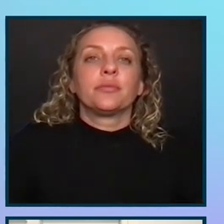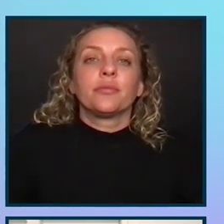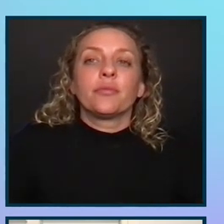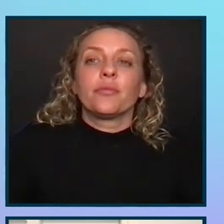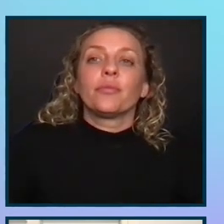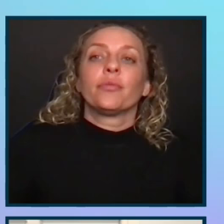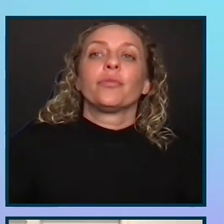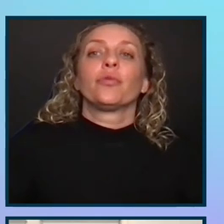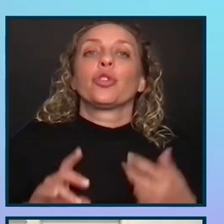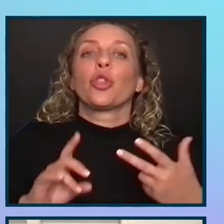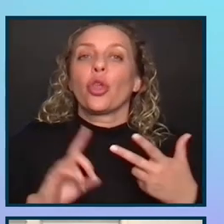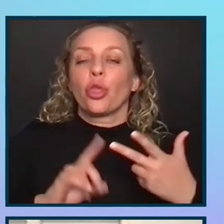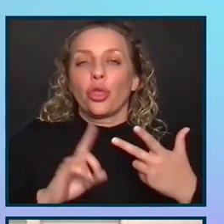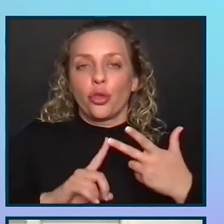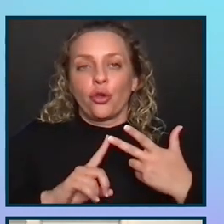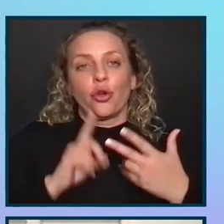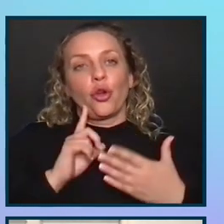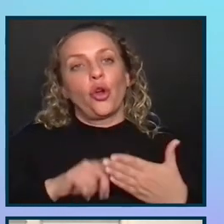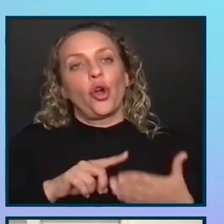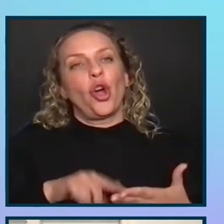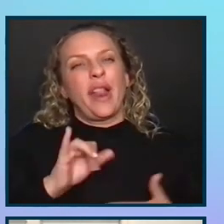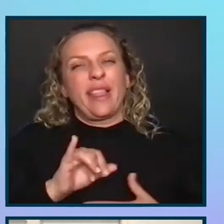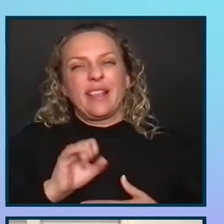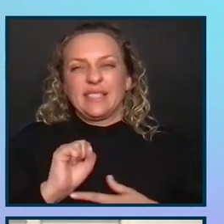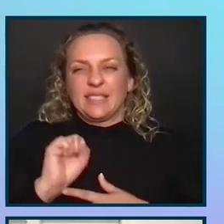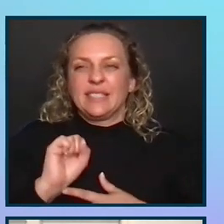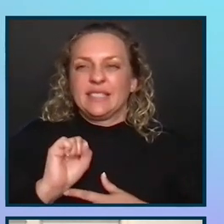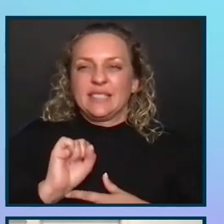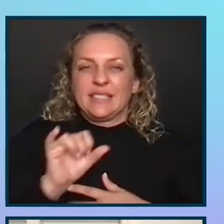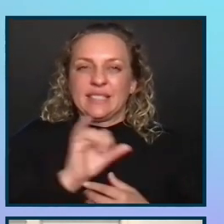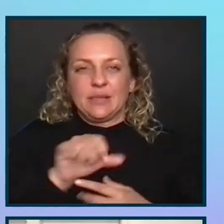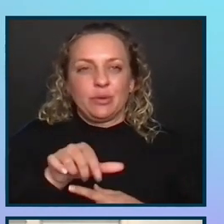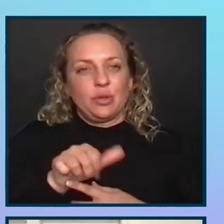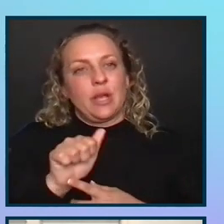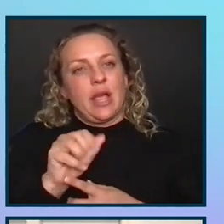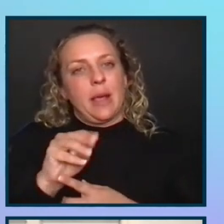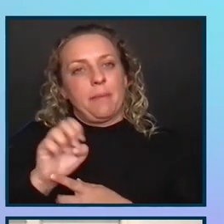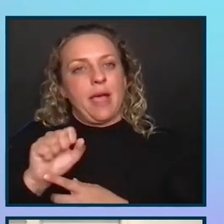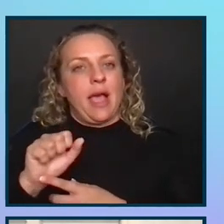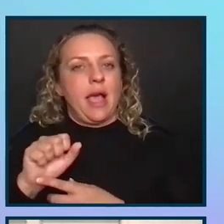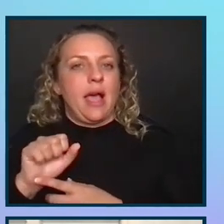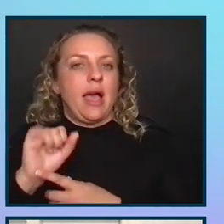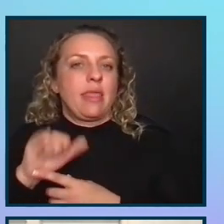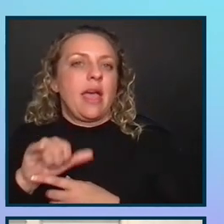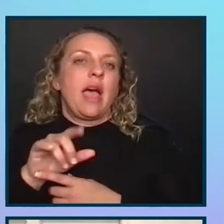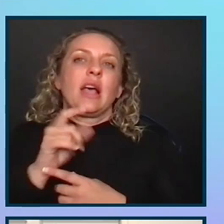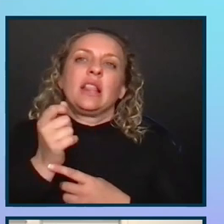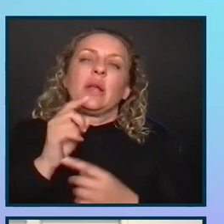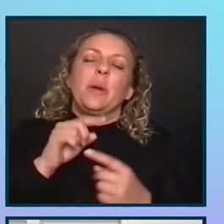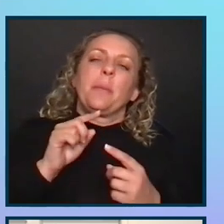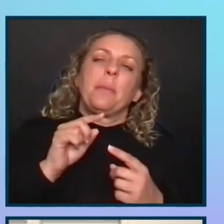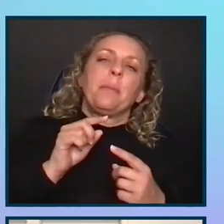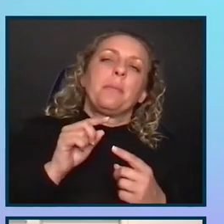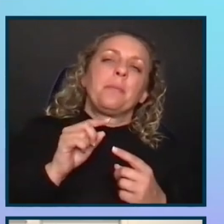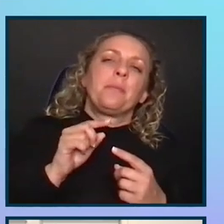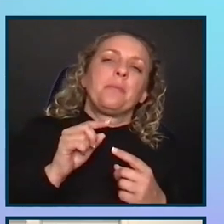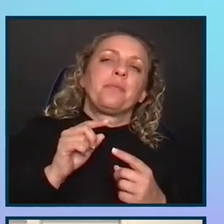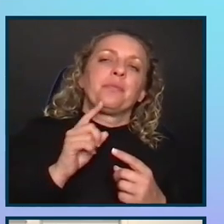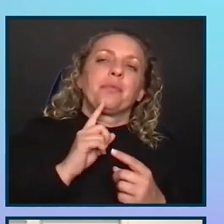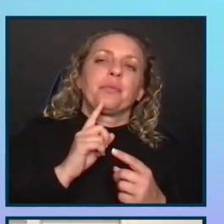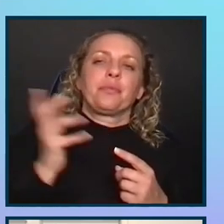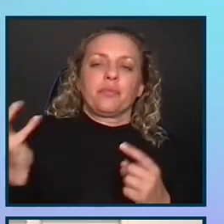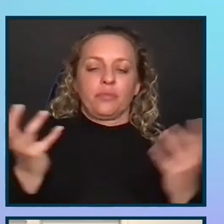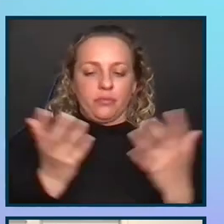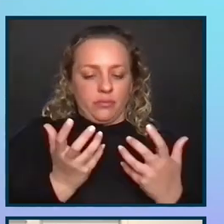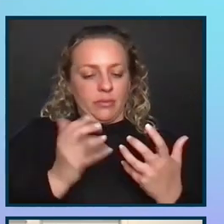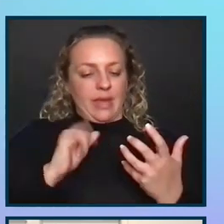So the third audit, this is similar to AEM assets. So it was a little bit closer combination to